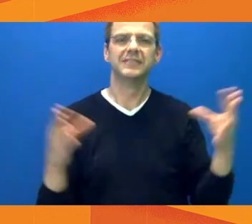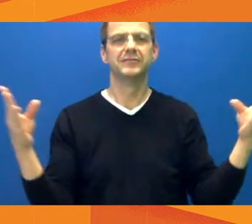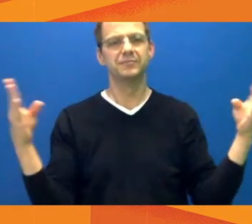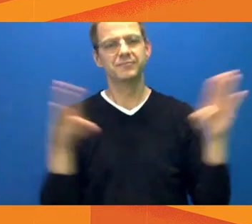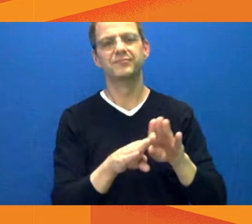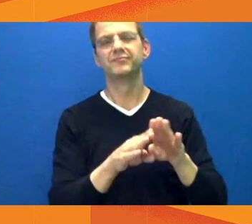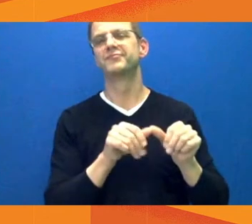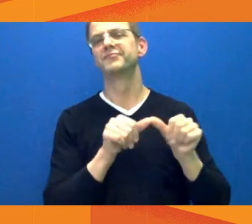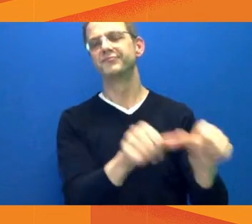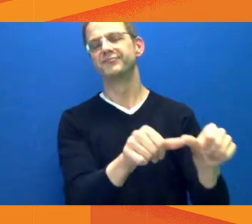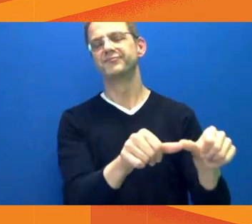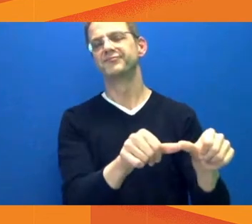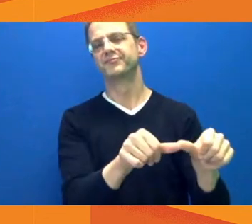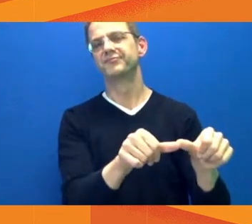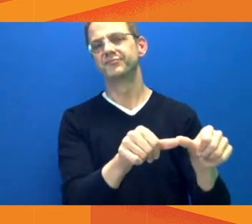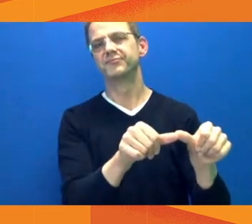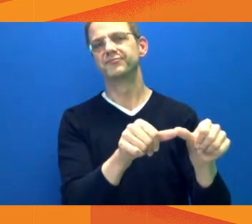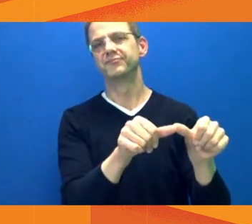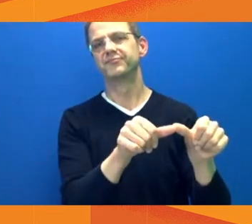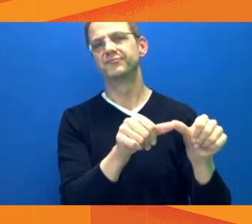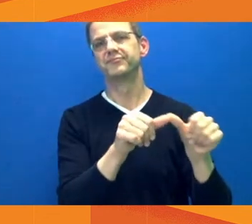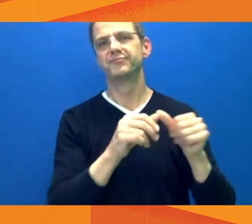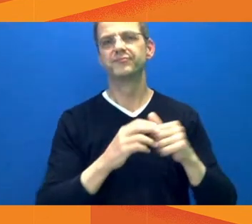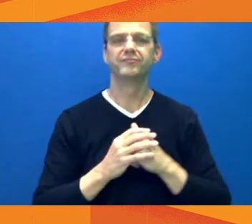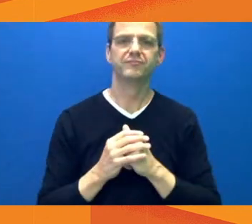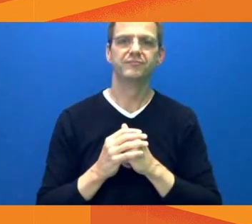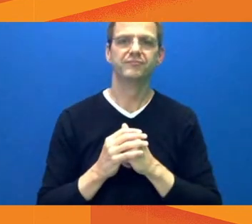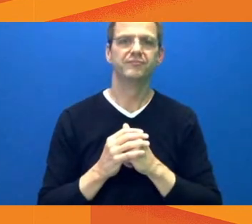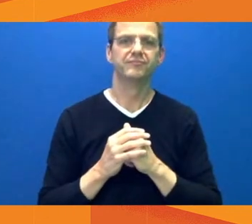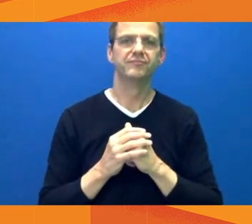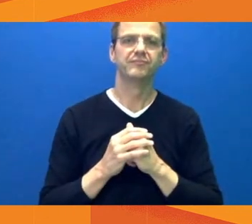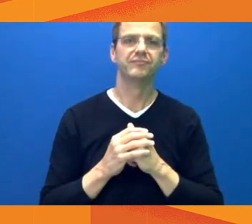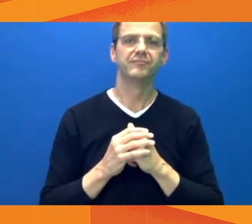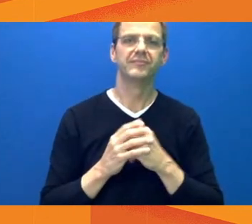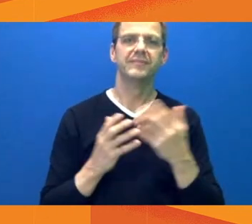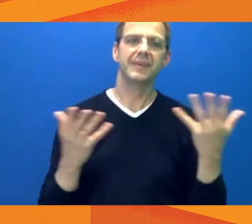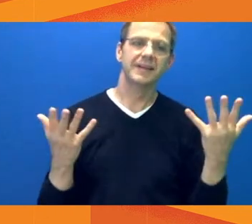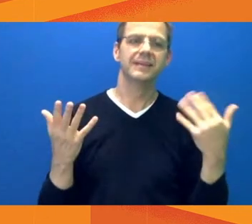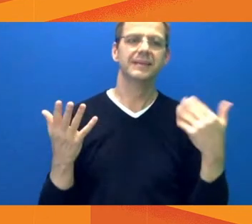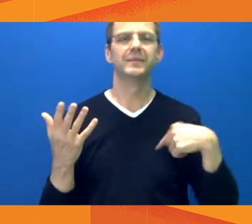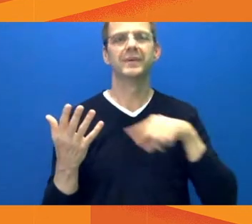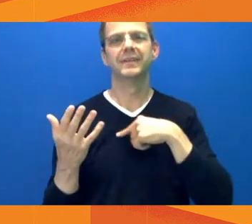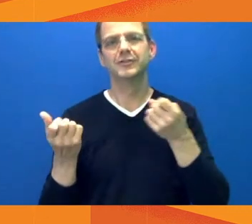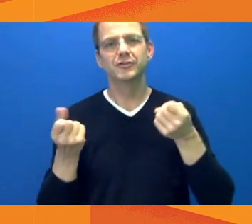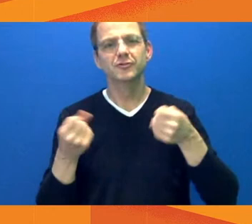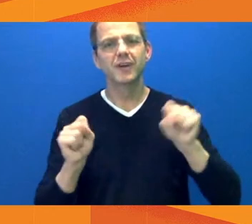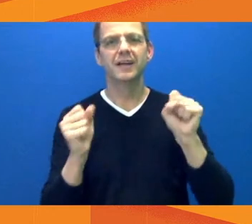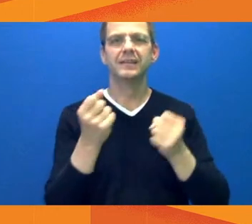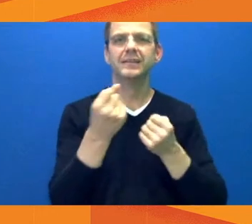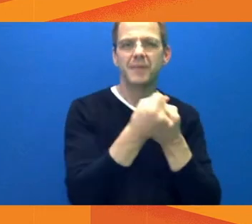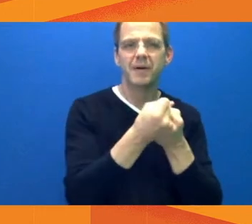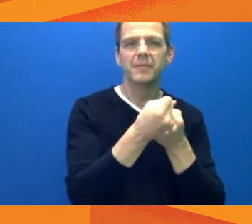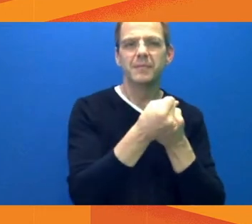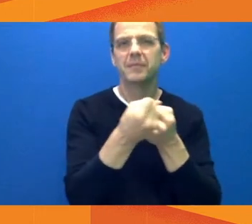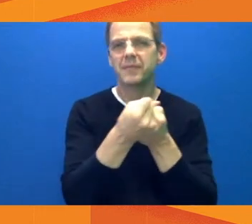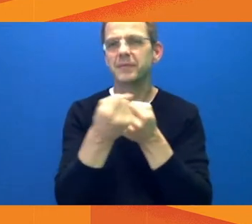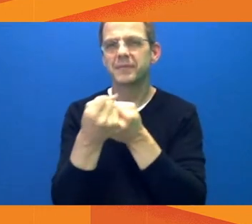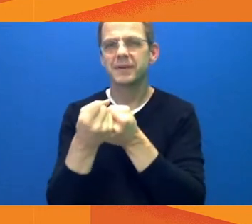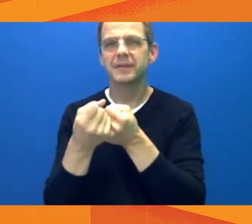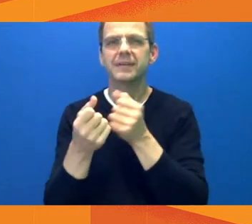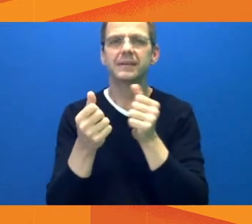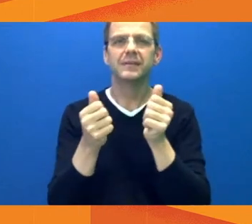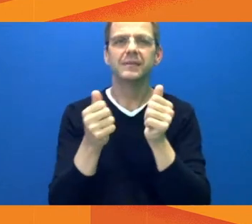city has done what we can to support the negative impacts felt from COVID-19, including through our economic recovery grant,